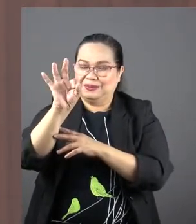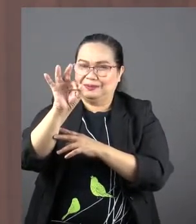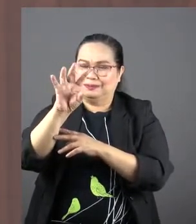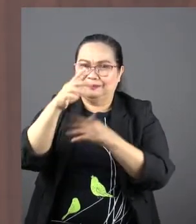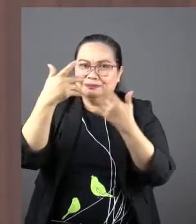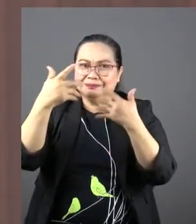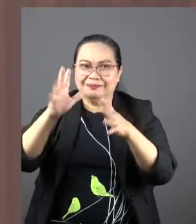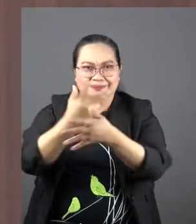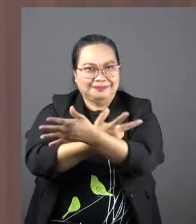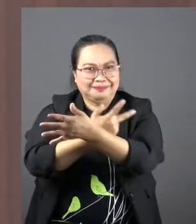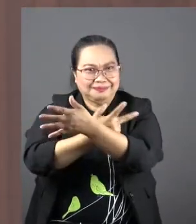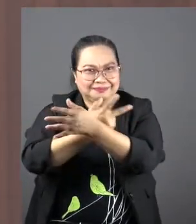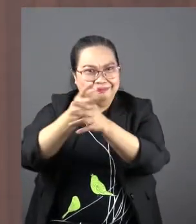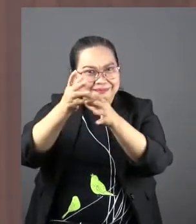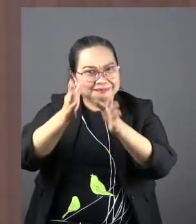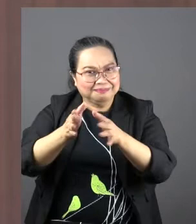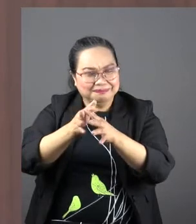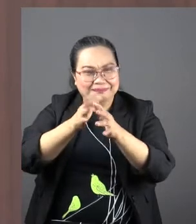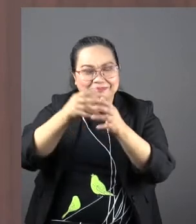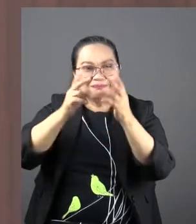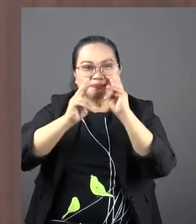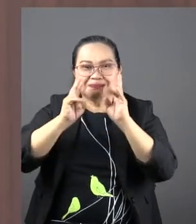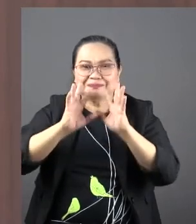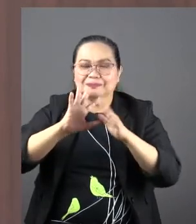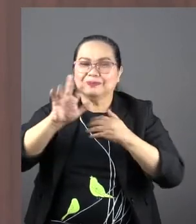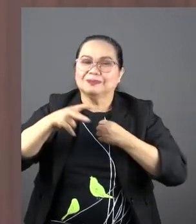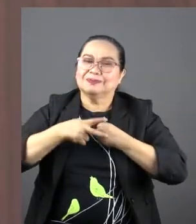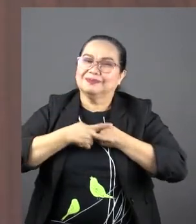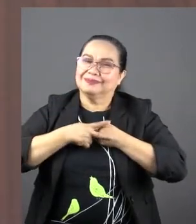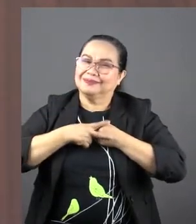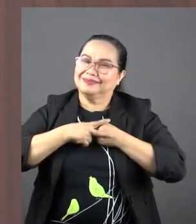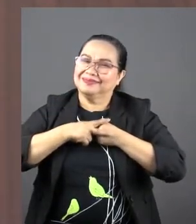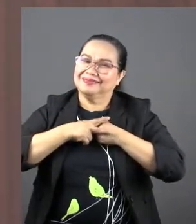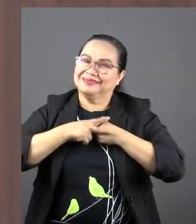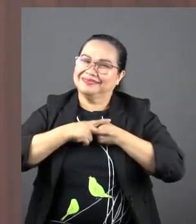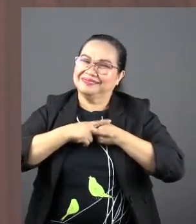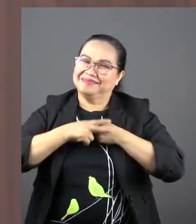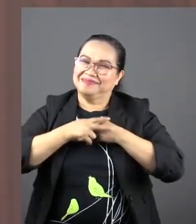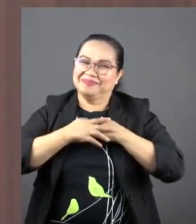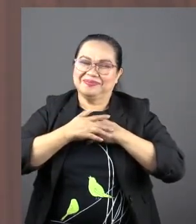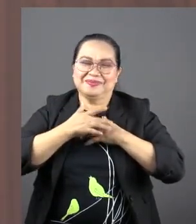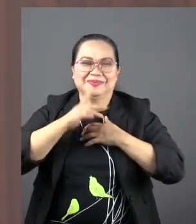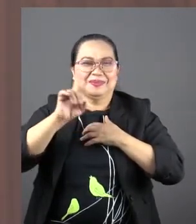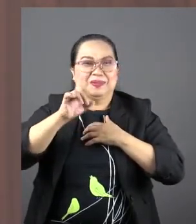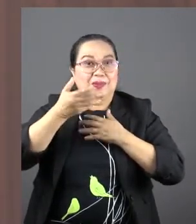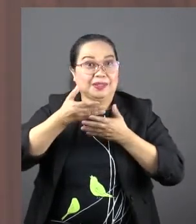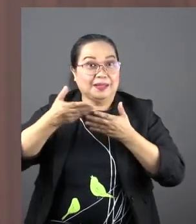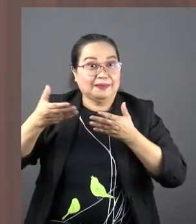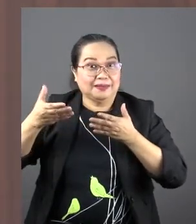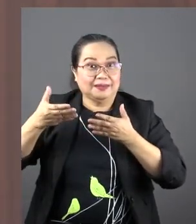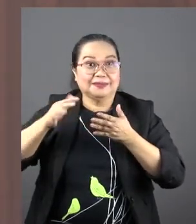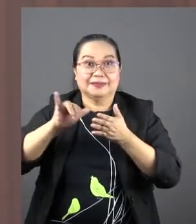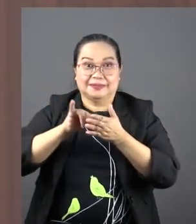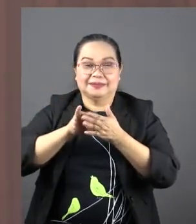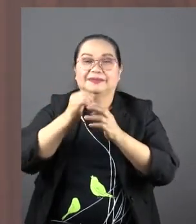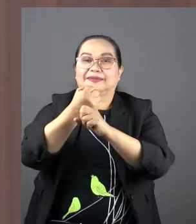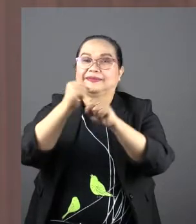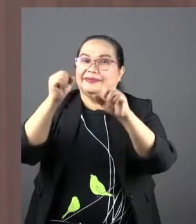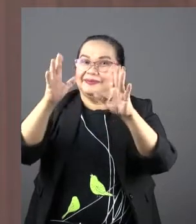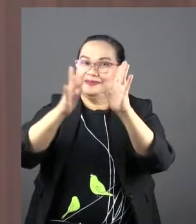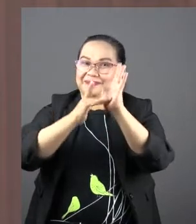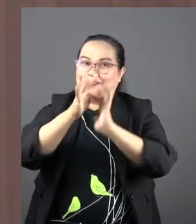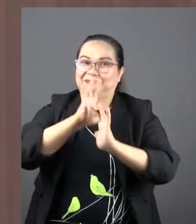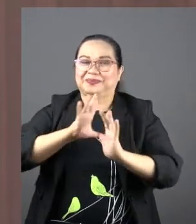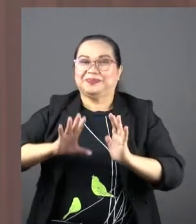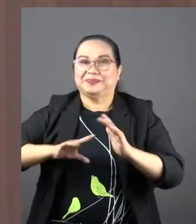visited her, Mary treasured up all these things. What things? That a Savior, Christ the